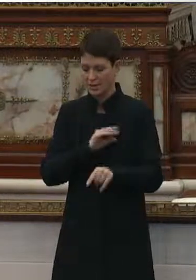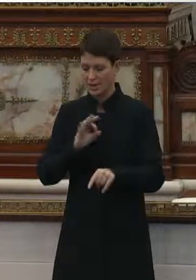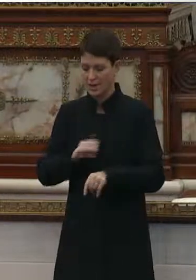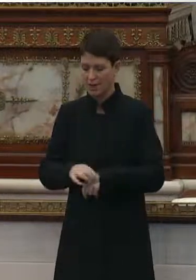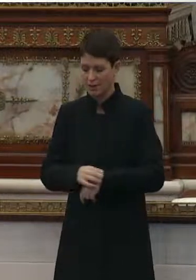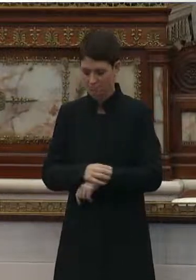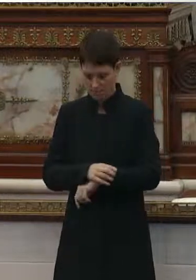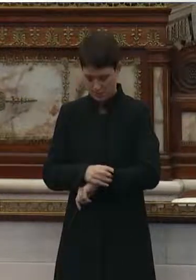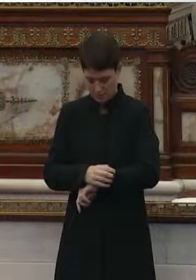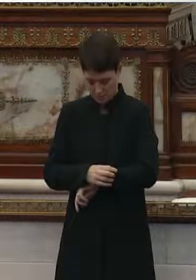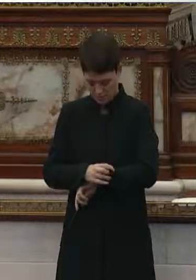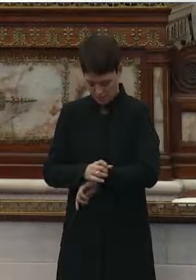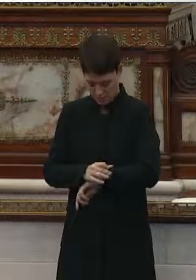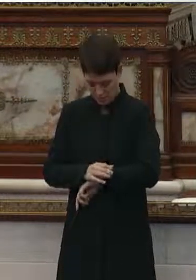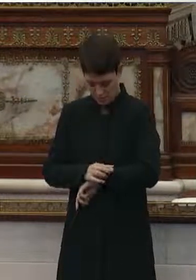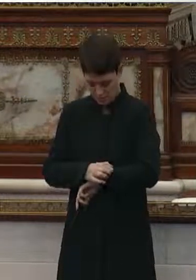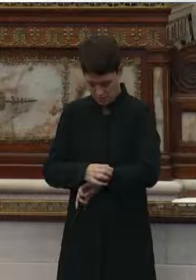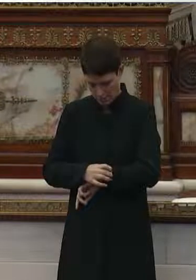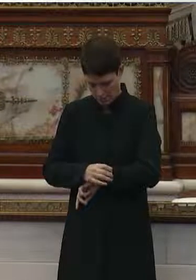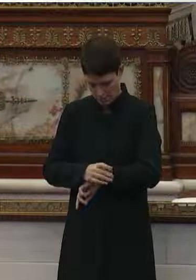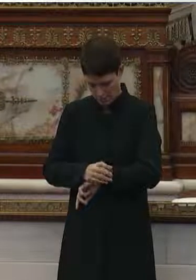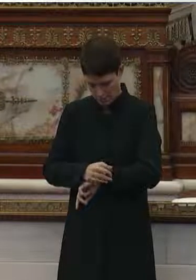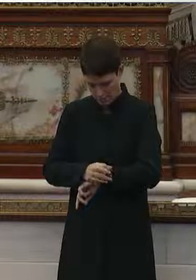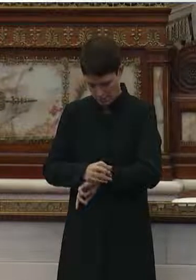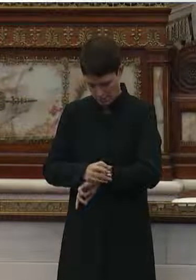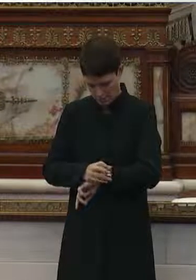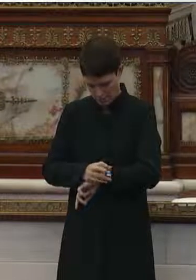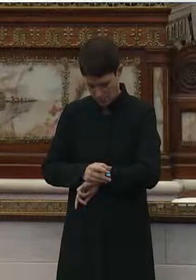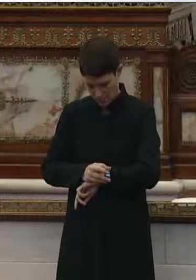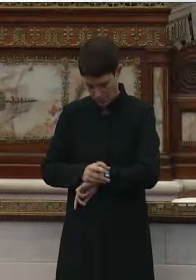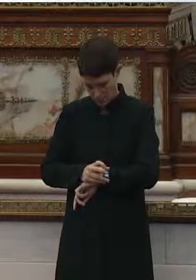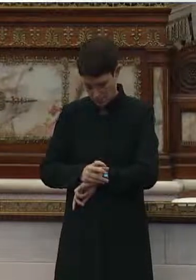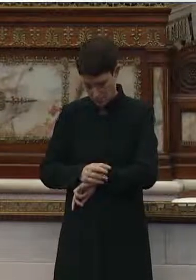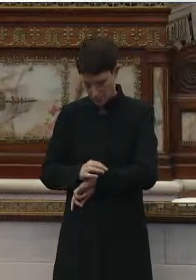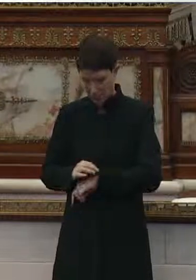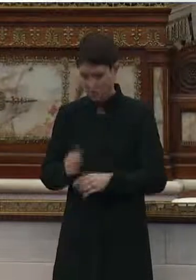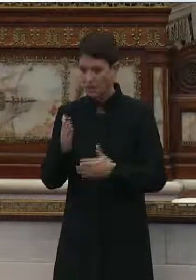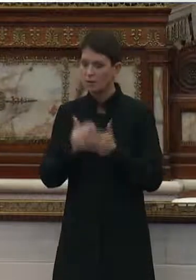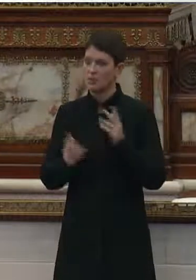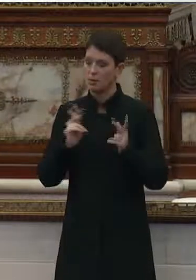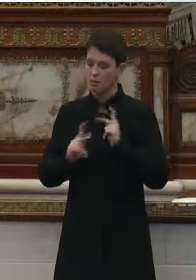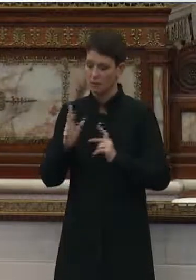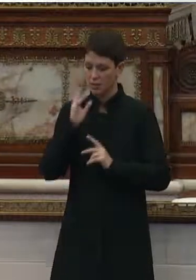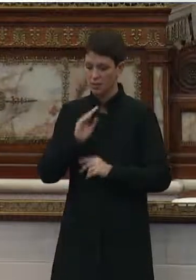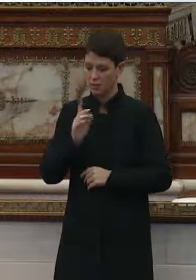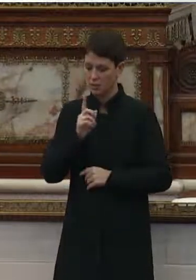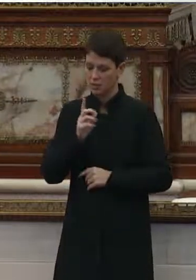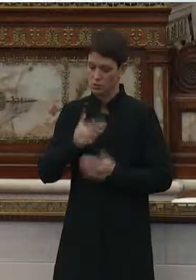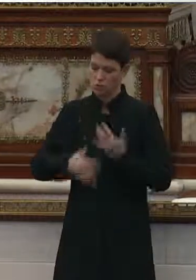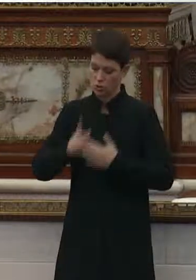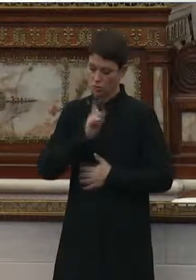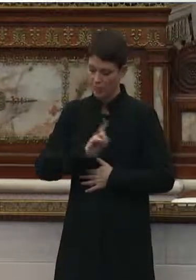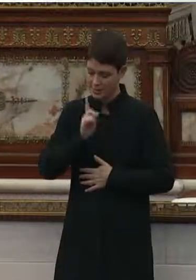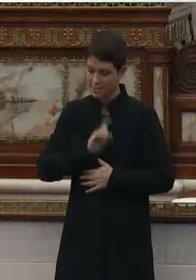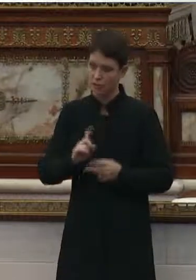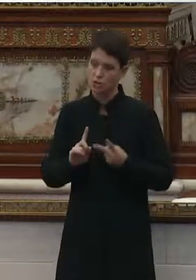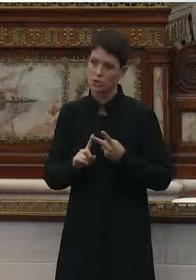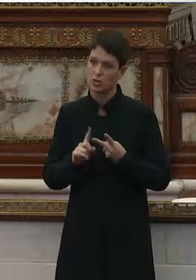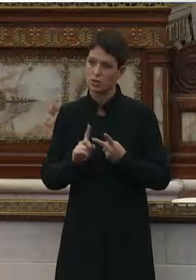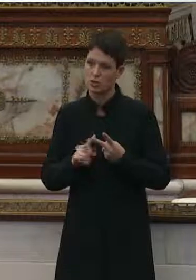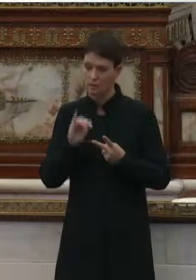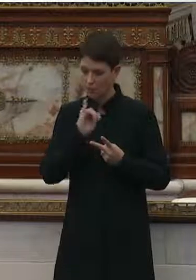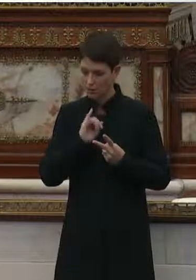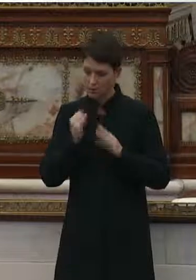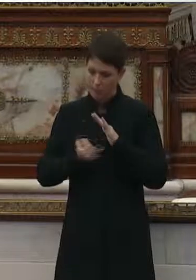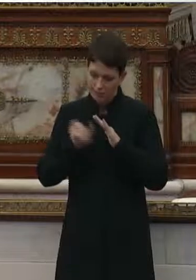As mentioned, some residents are dying from social isolation and restrictive these safety